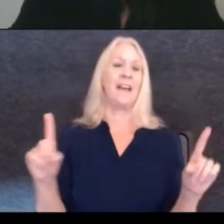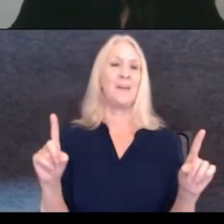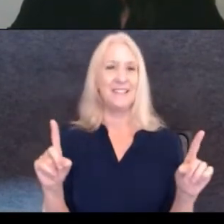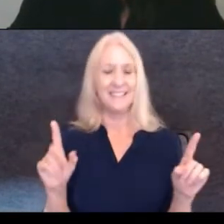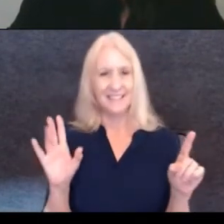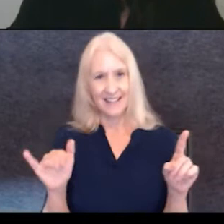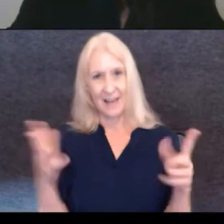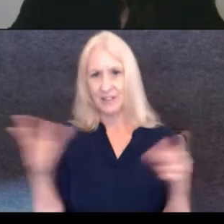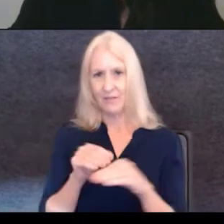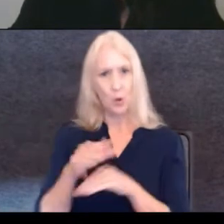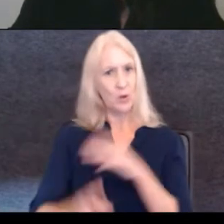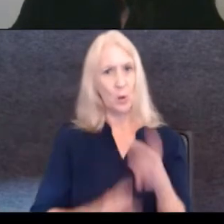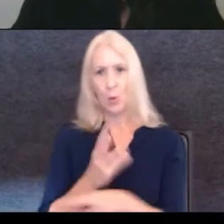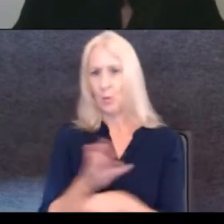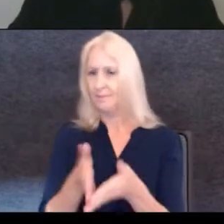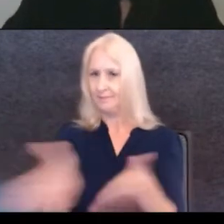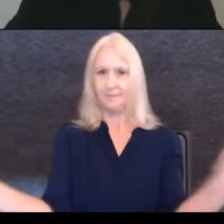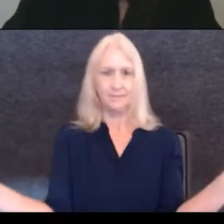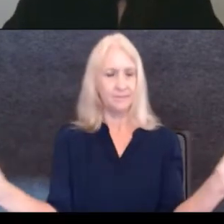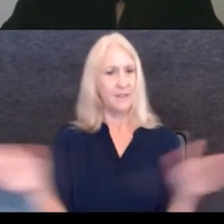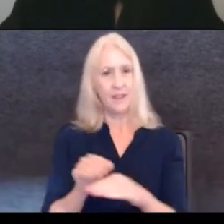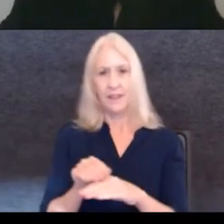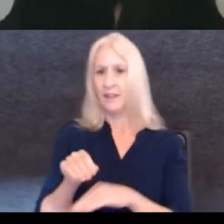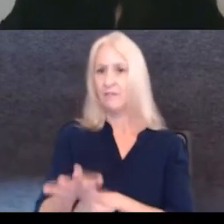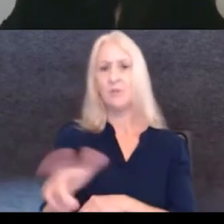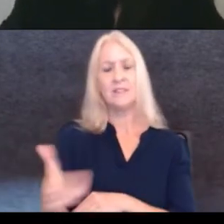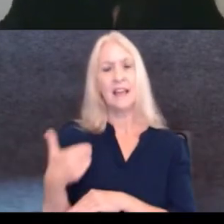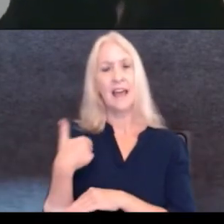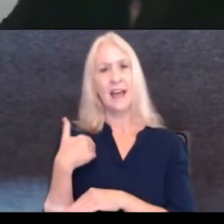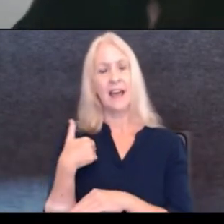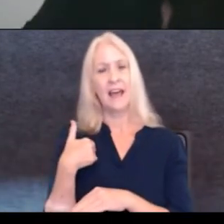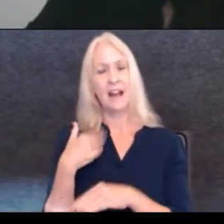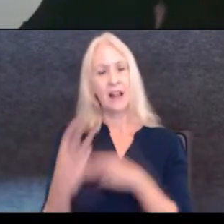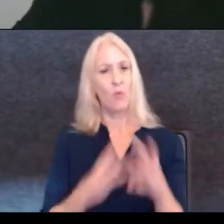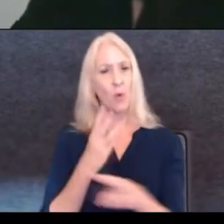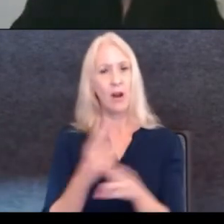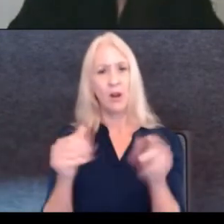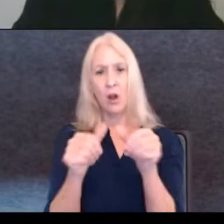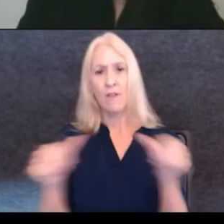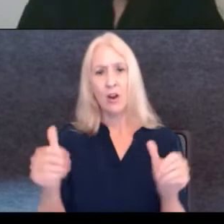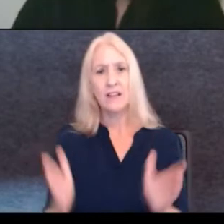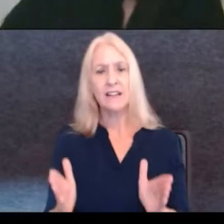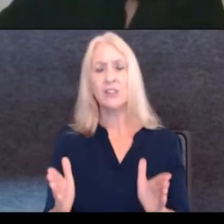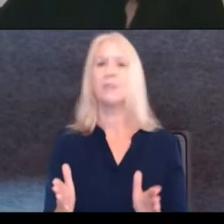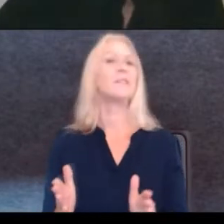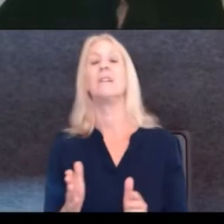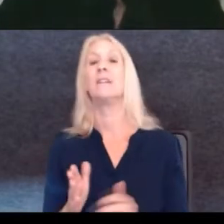influence, global influence he had on the world of architecture? Actually, only when I was